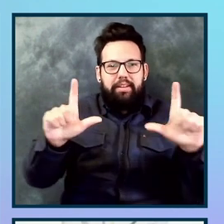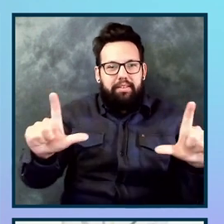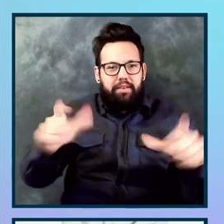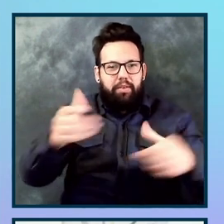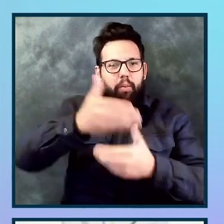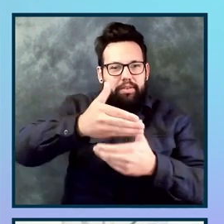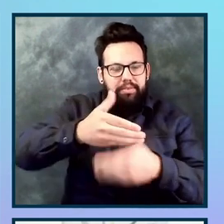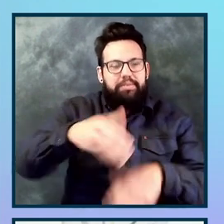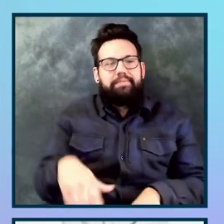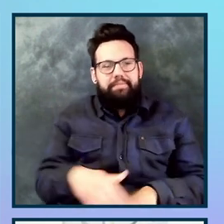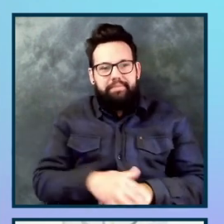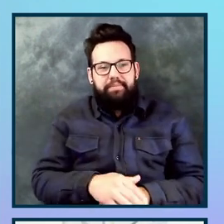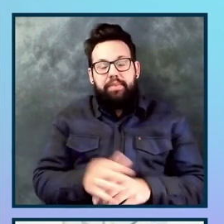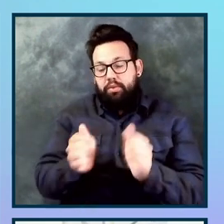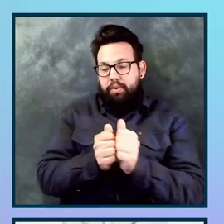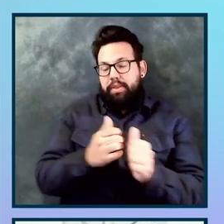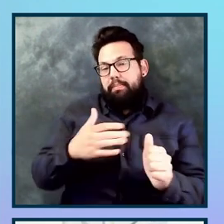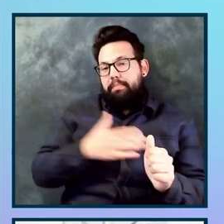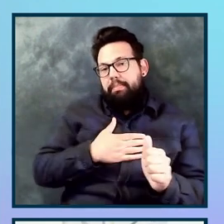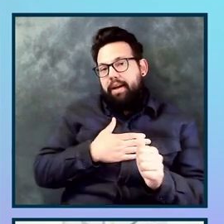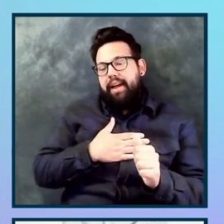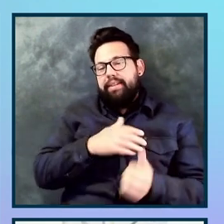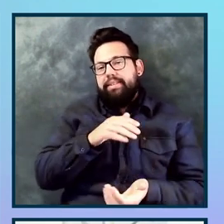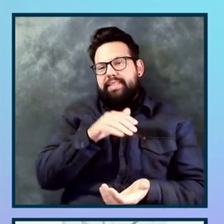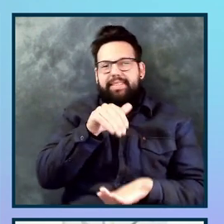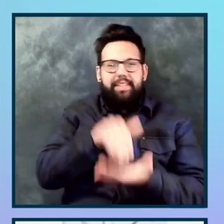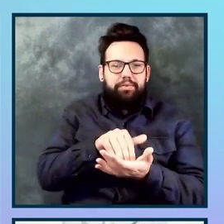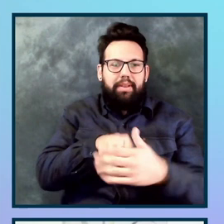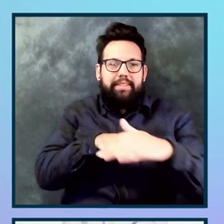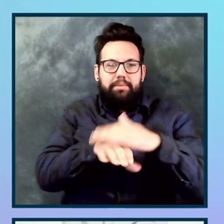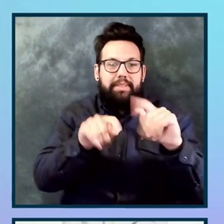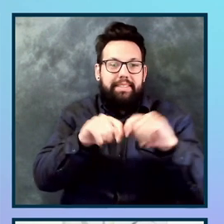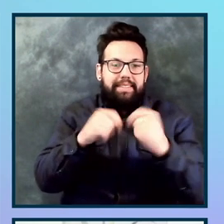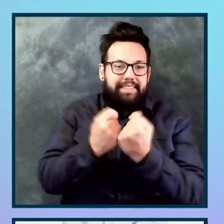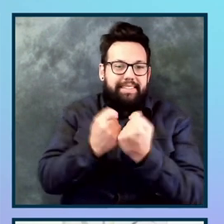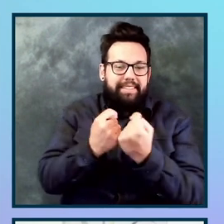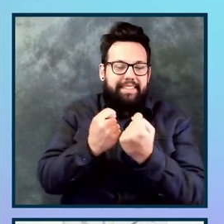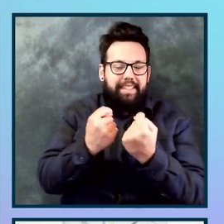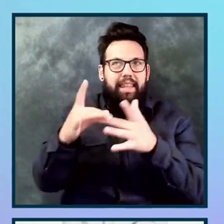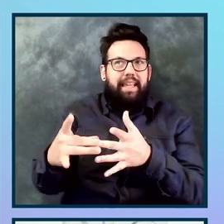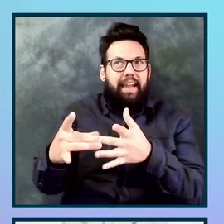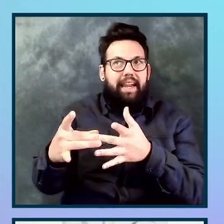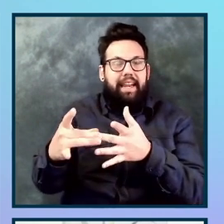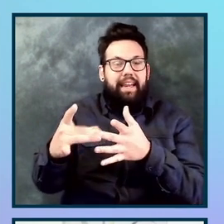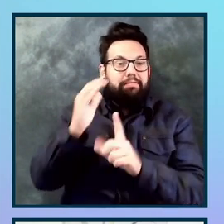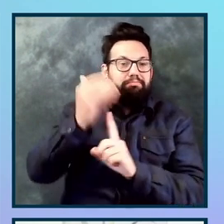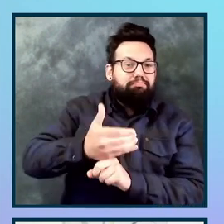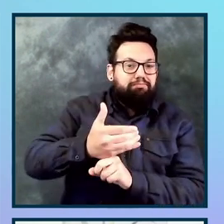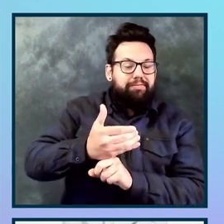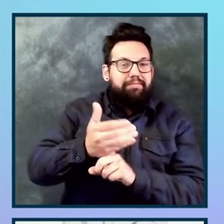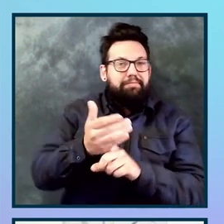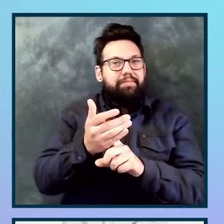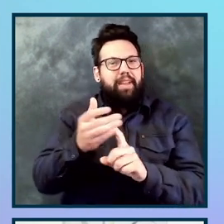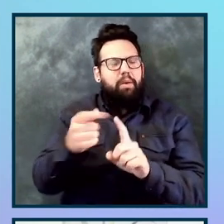accessibility, the team lead or the quality person hat on number 10 is about really